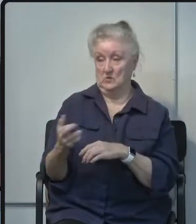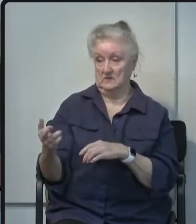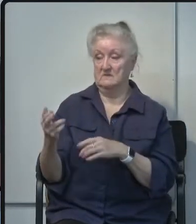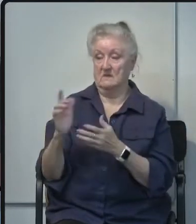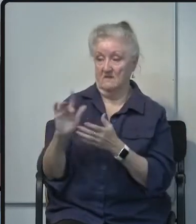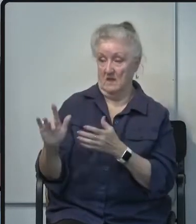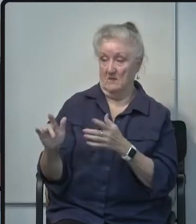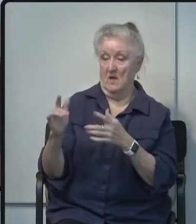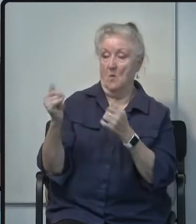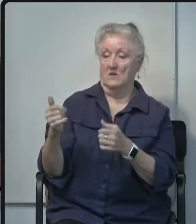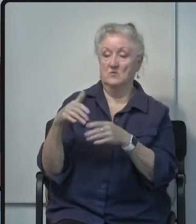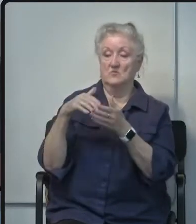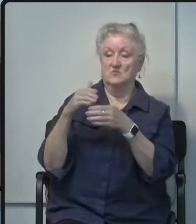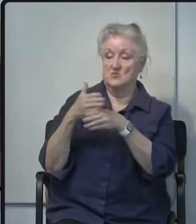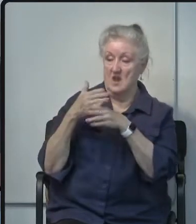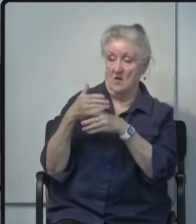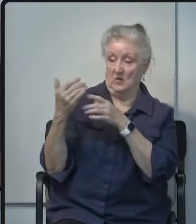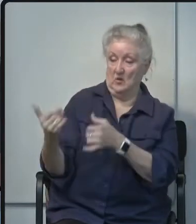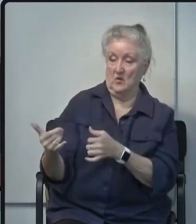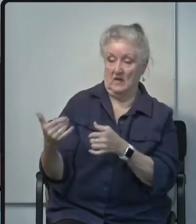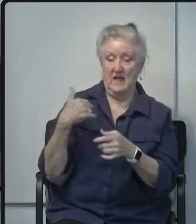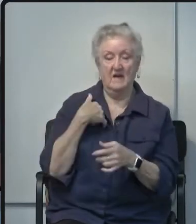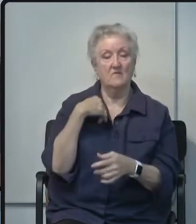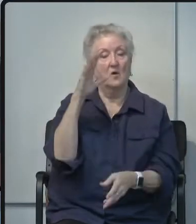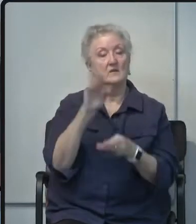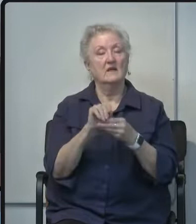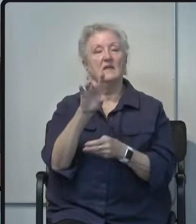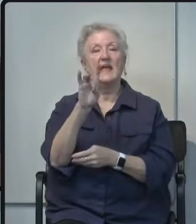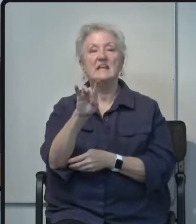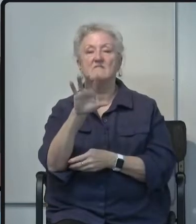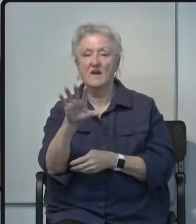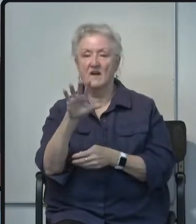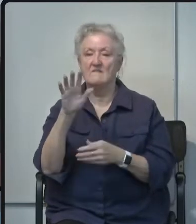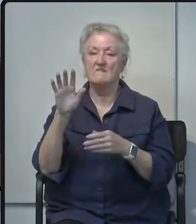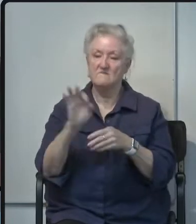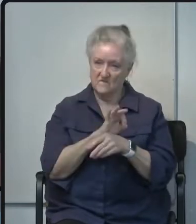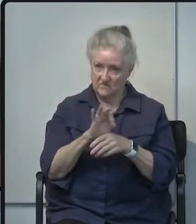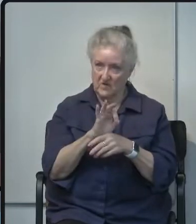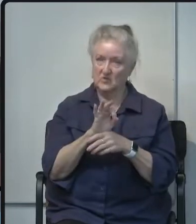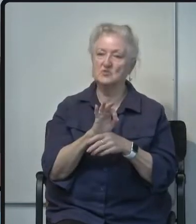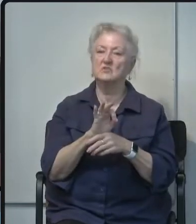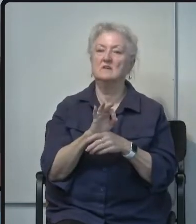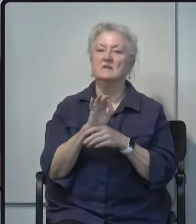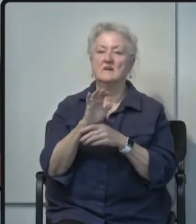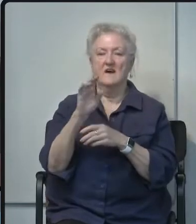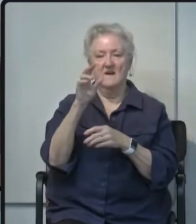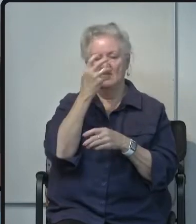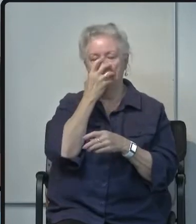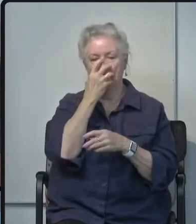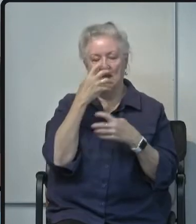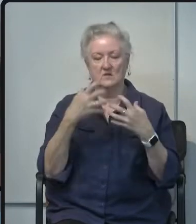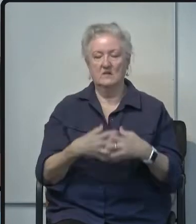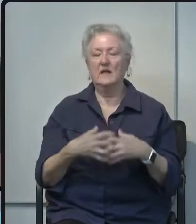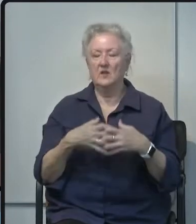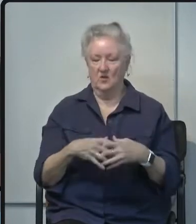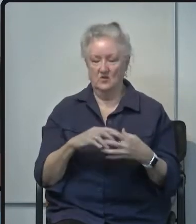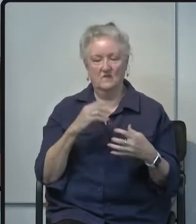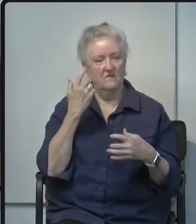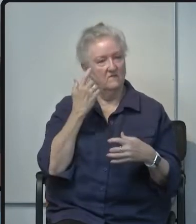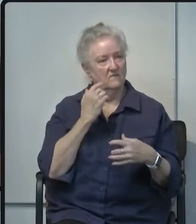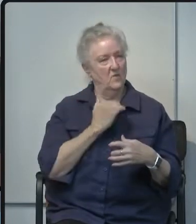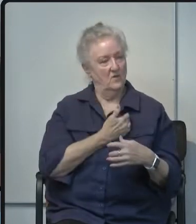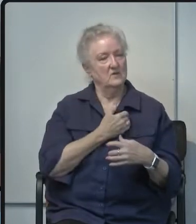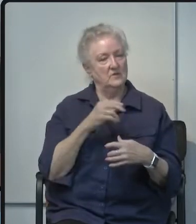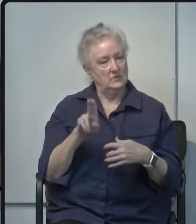that currently we have 85 functional ventilators at our disposal and we do have 25